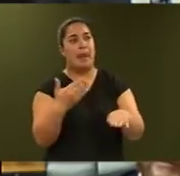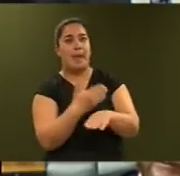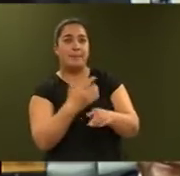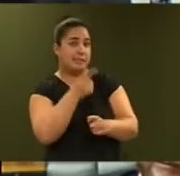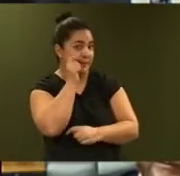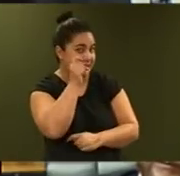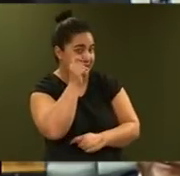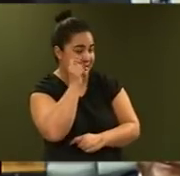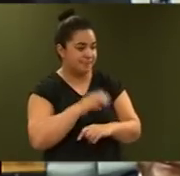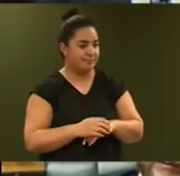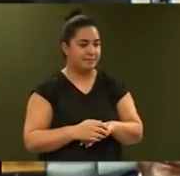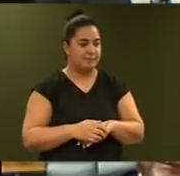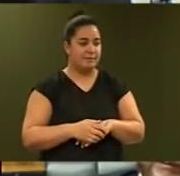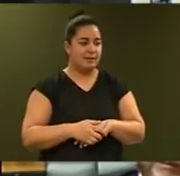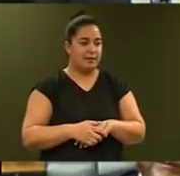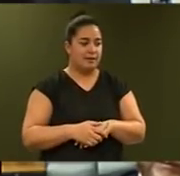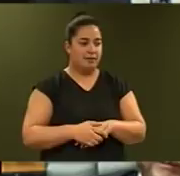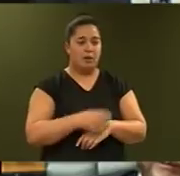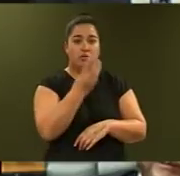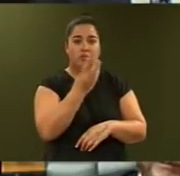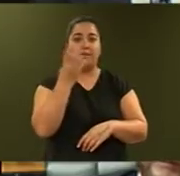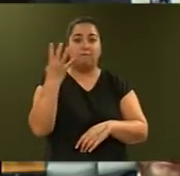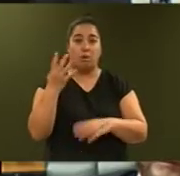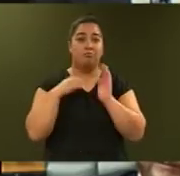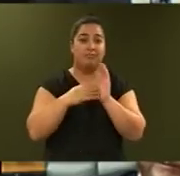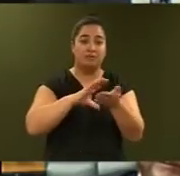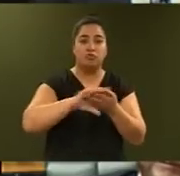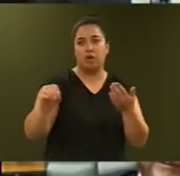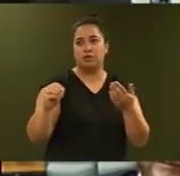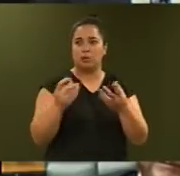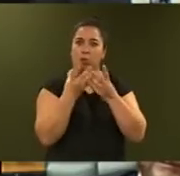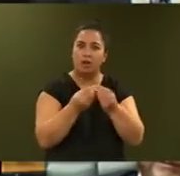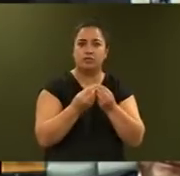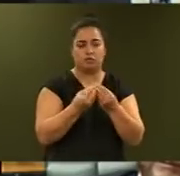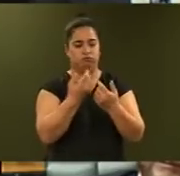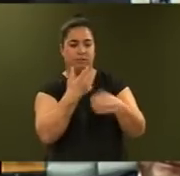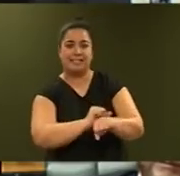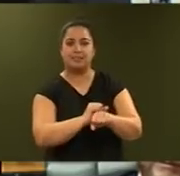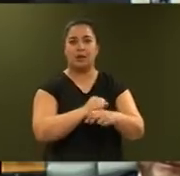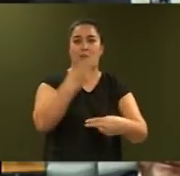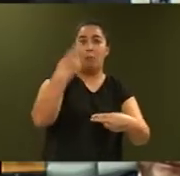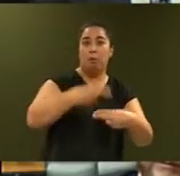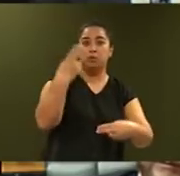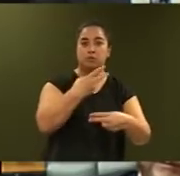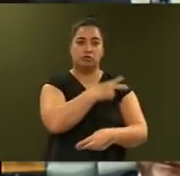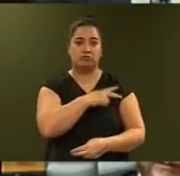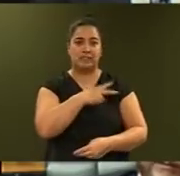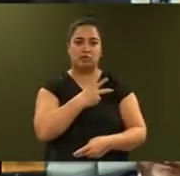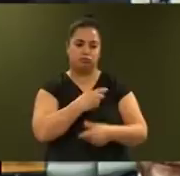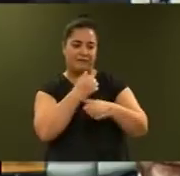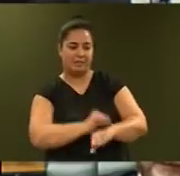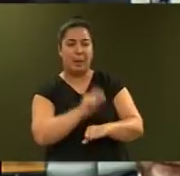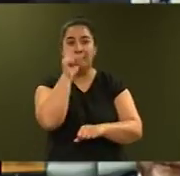million over the next four years to strengthen border security and improve screening to prevent people trafficking. This Budget